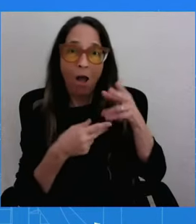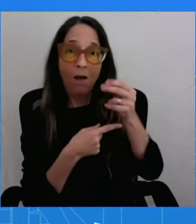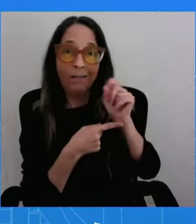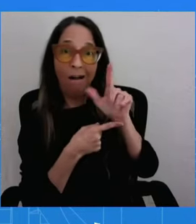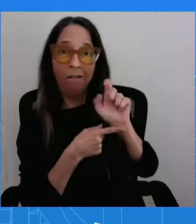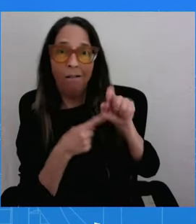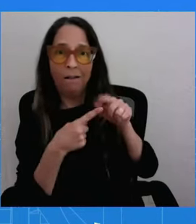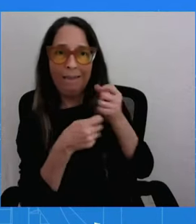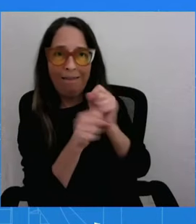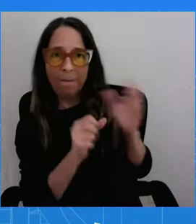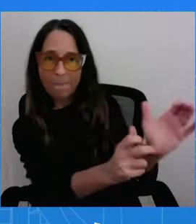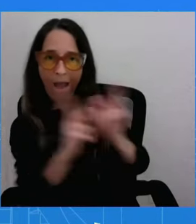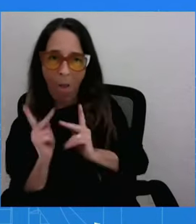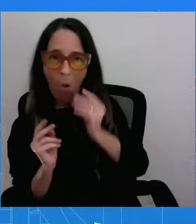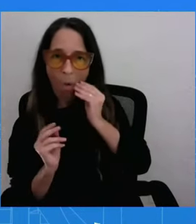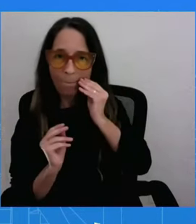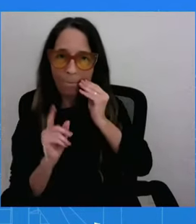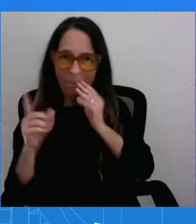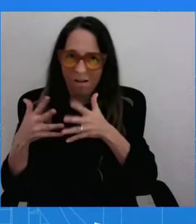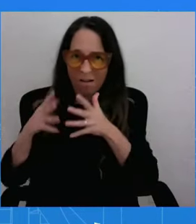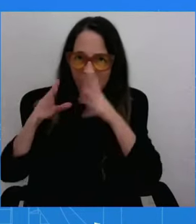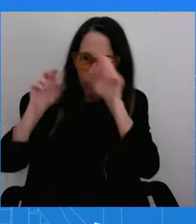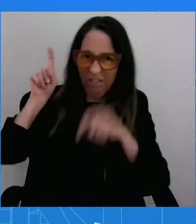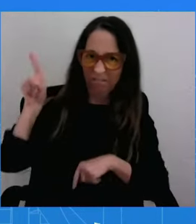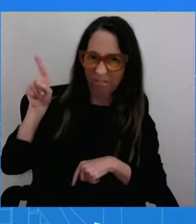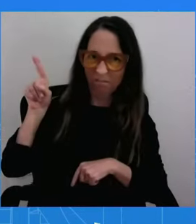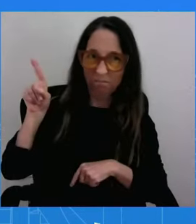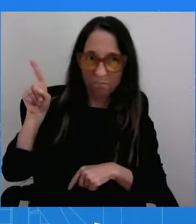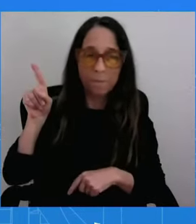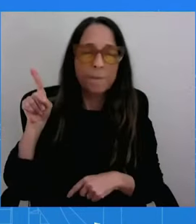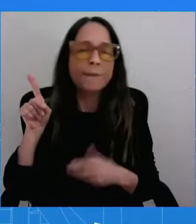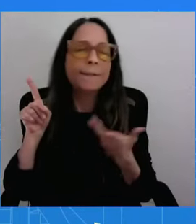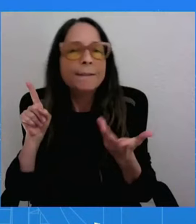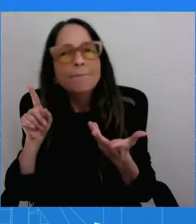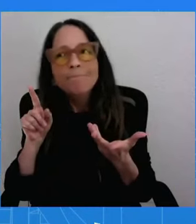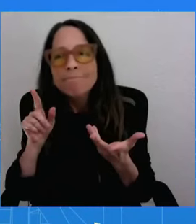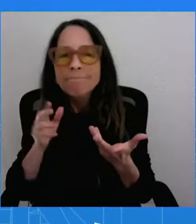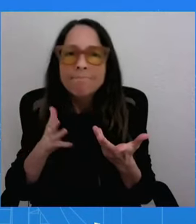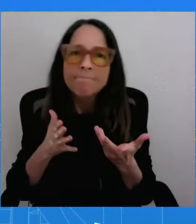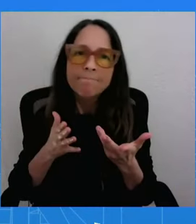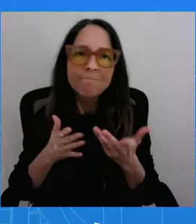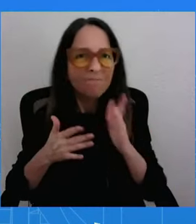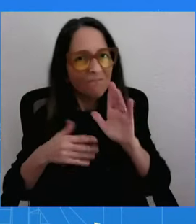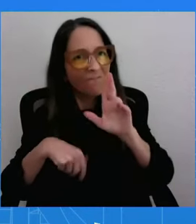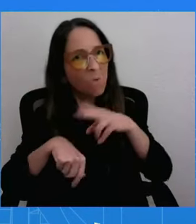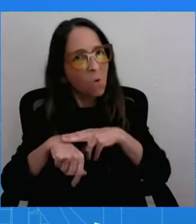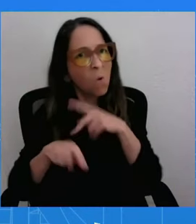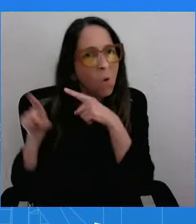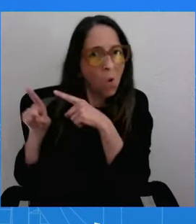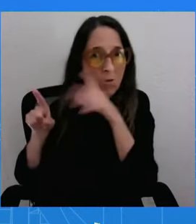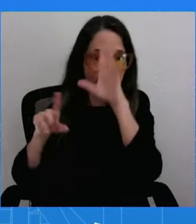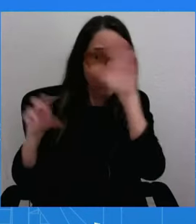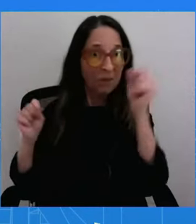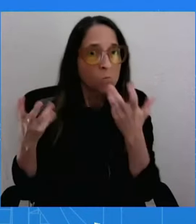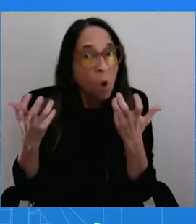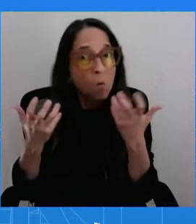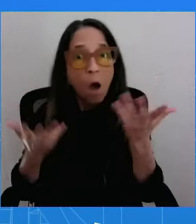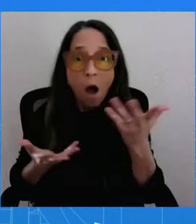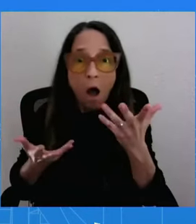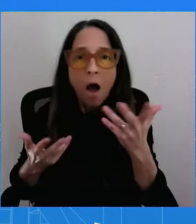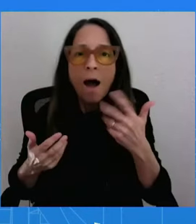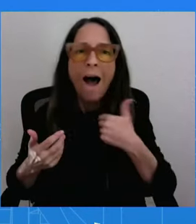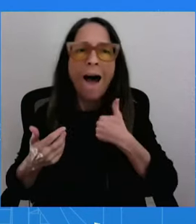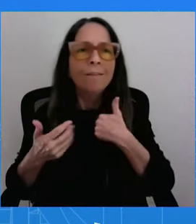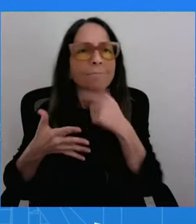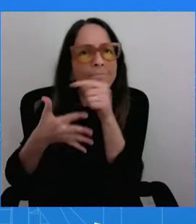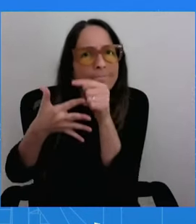And, of course, the president wants to take the widest view possible of options available to him to secure the